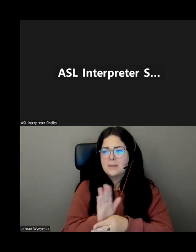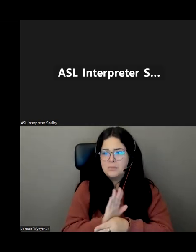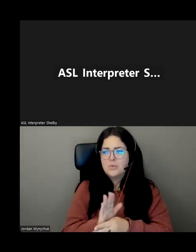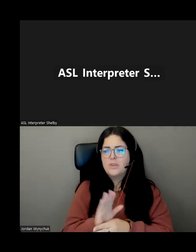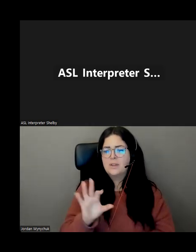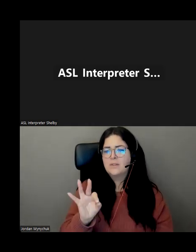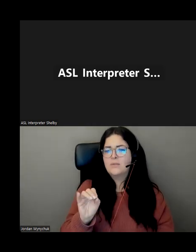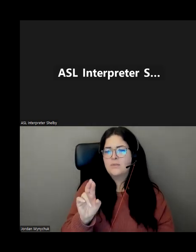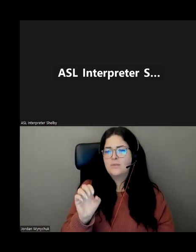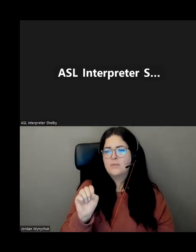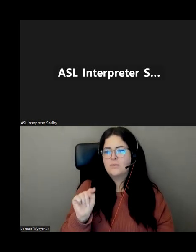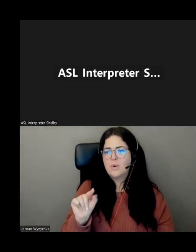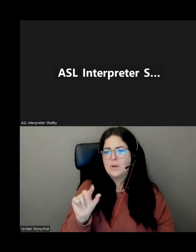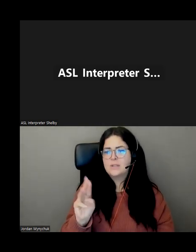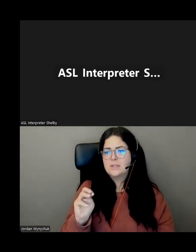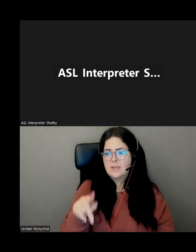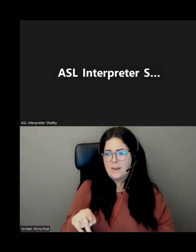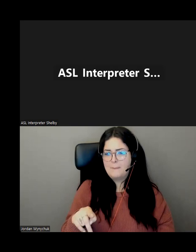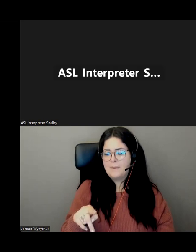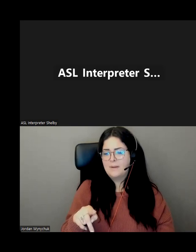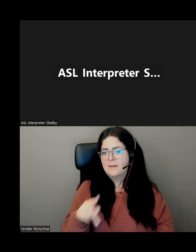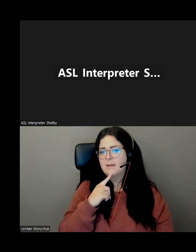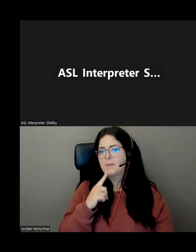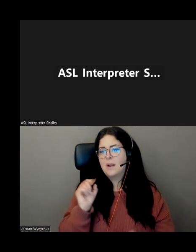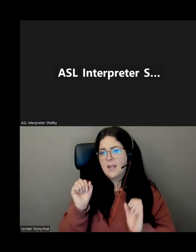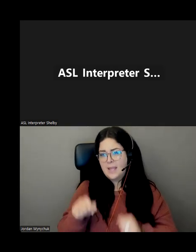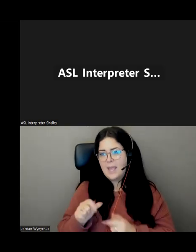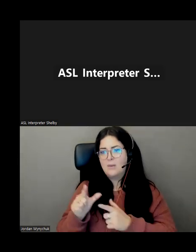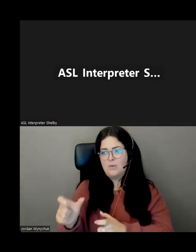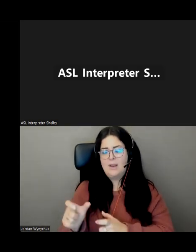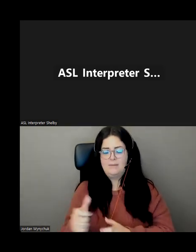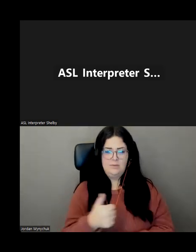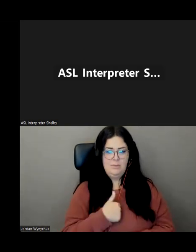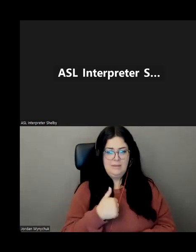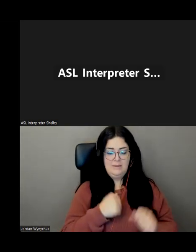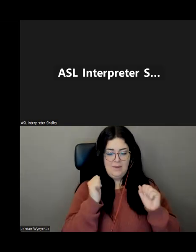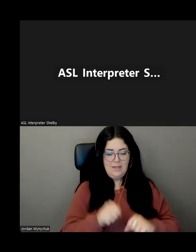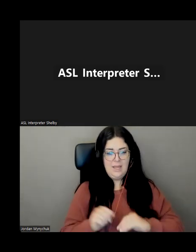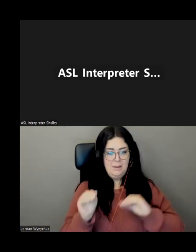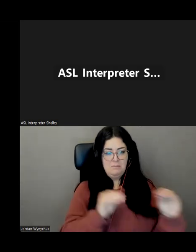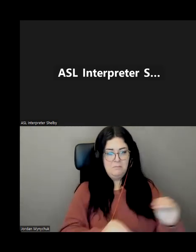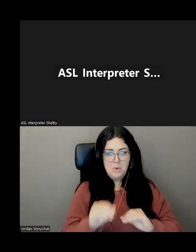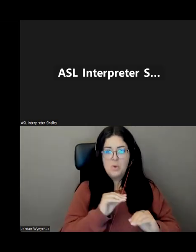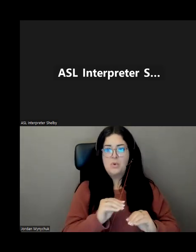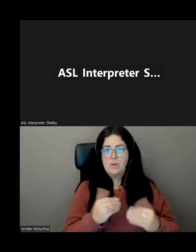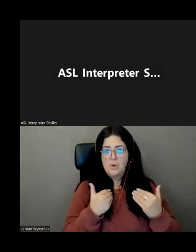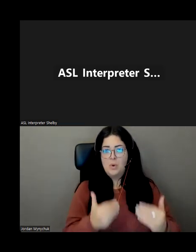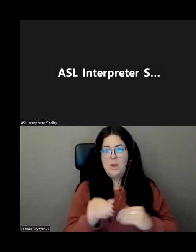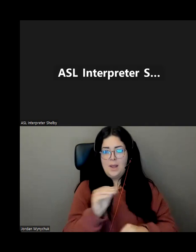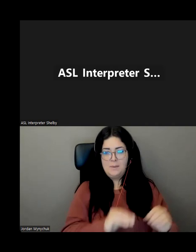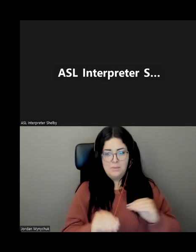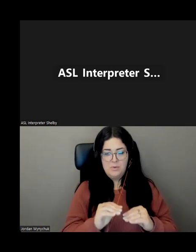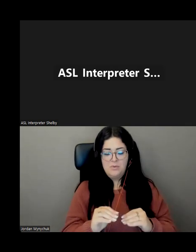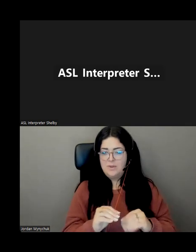run and when i can i can and i must keep moving because as soon as i stop i don't have the ability to use my